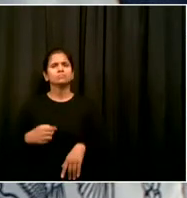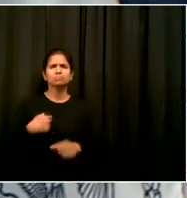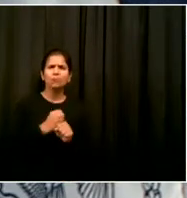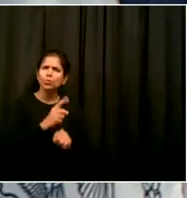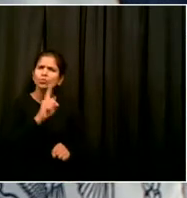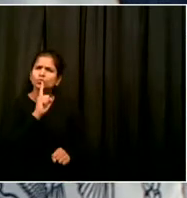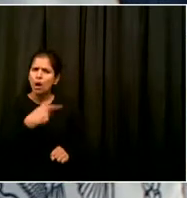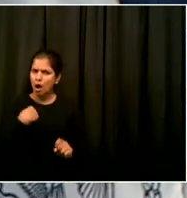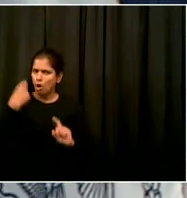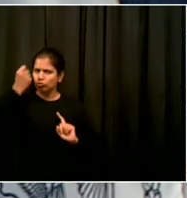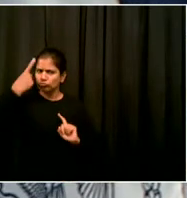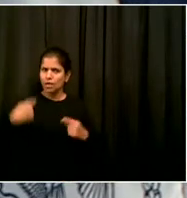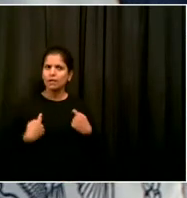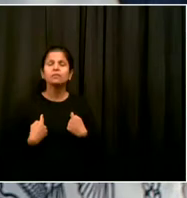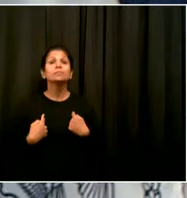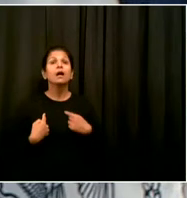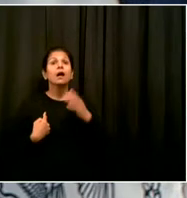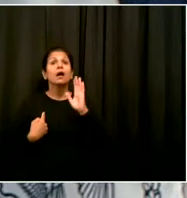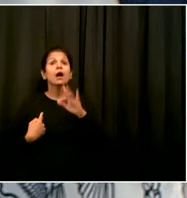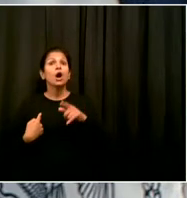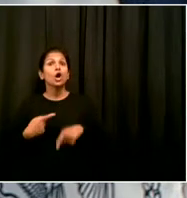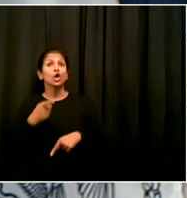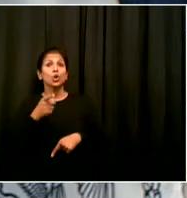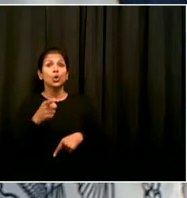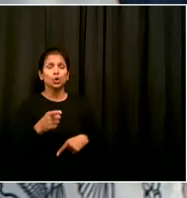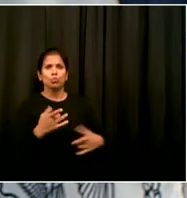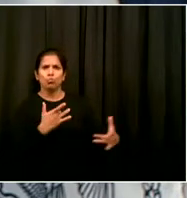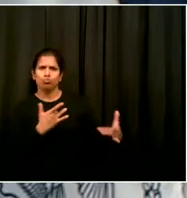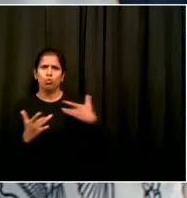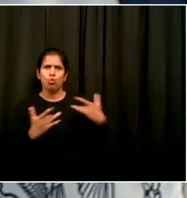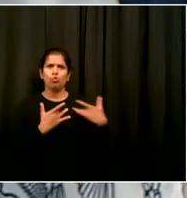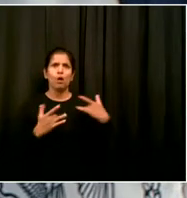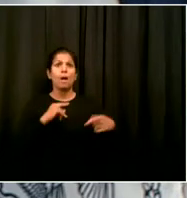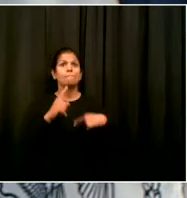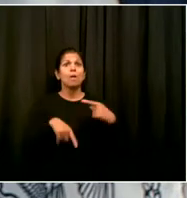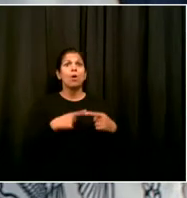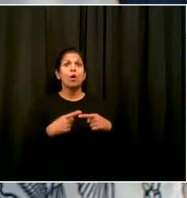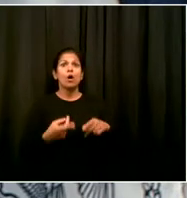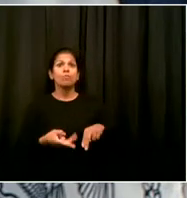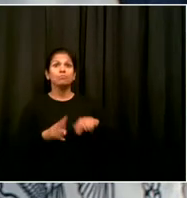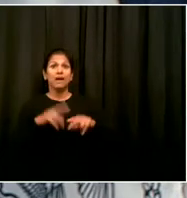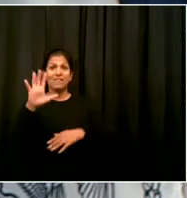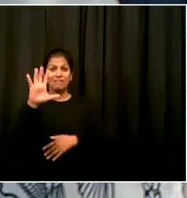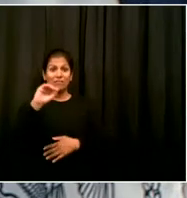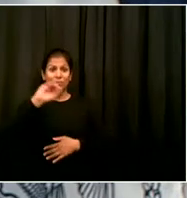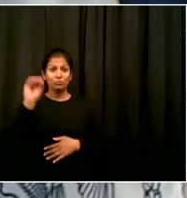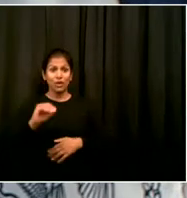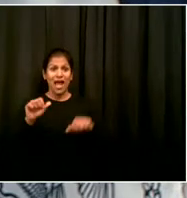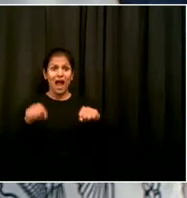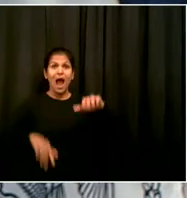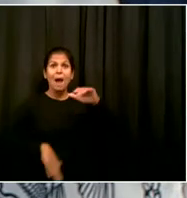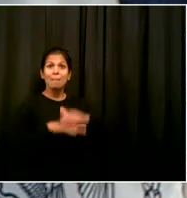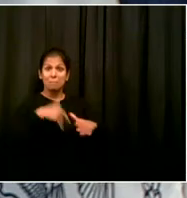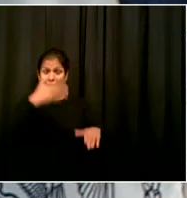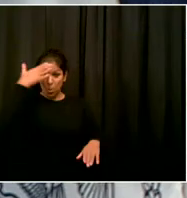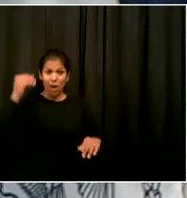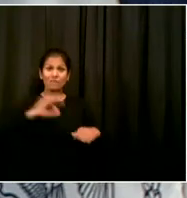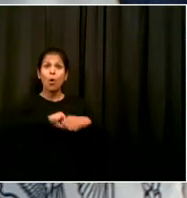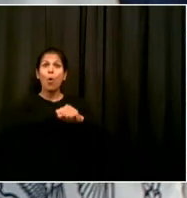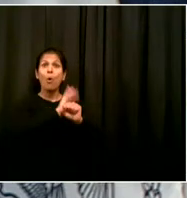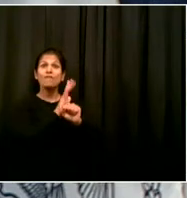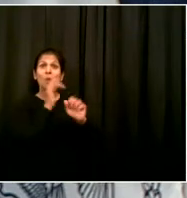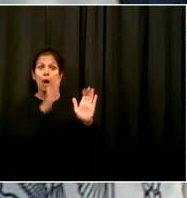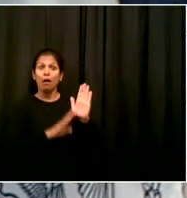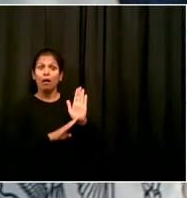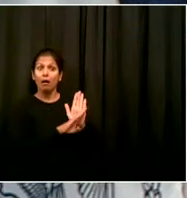in the number of positive test rates? Marsha, absolutely, number one thing I'm concerned about right now is stopping a